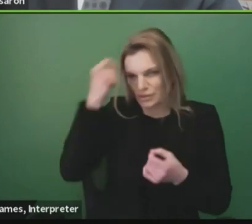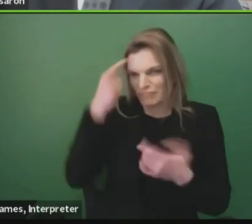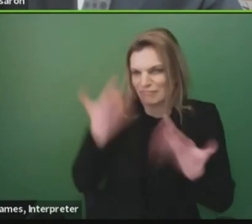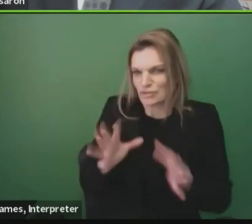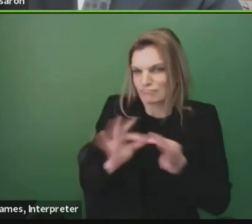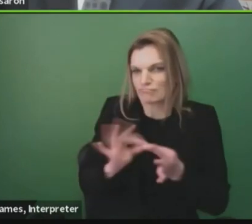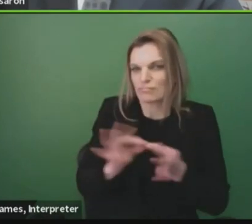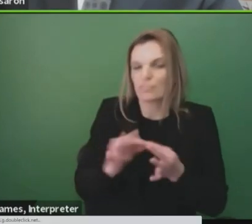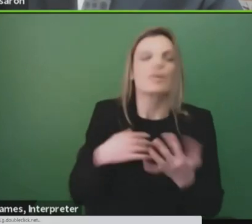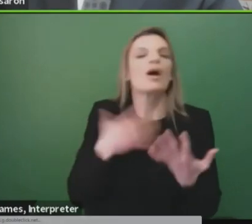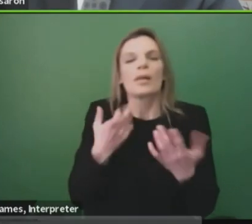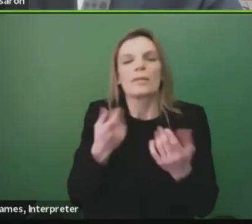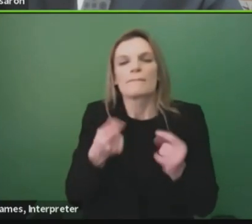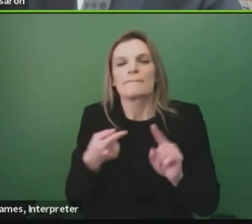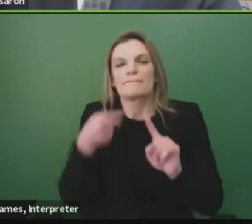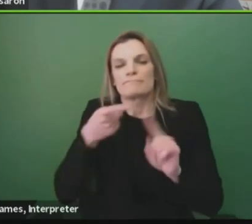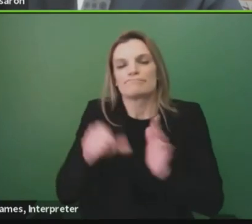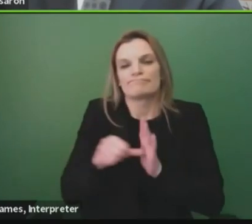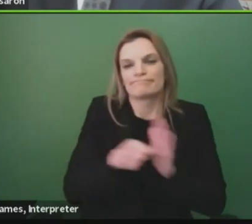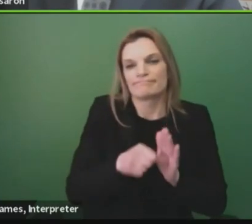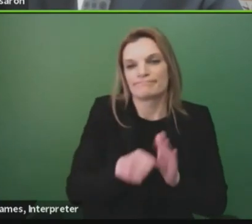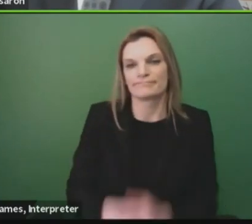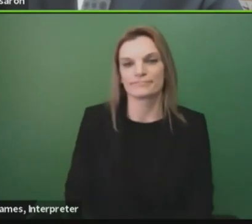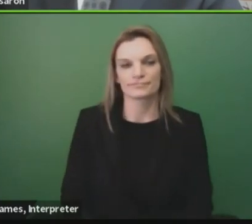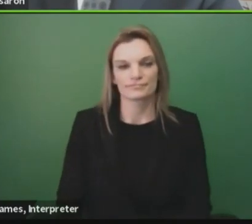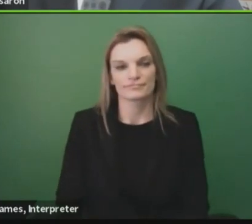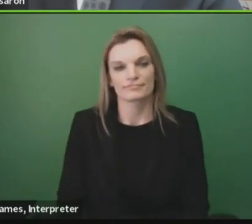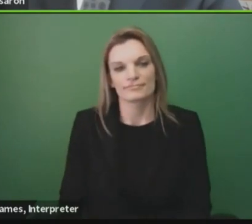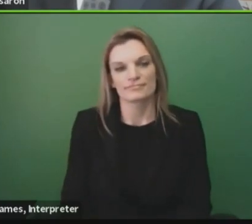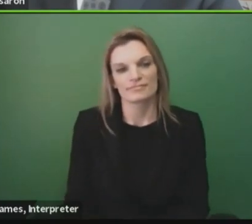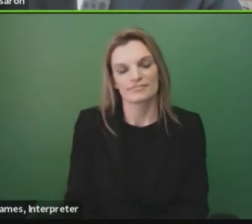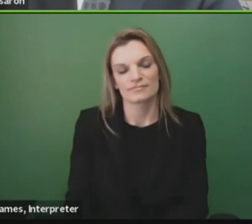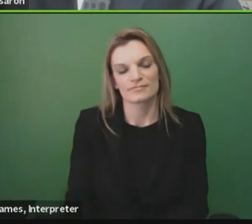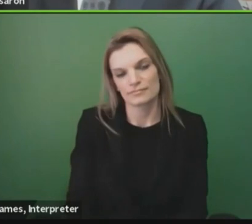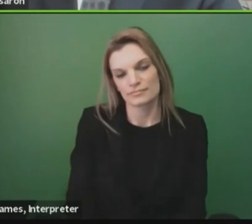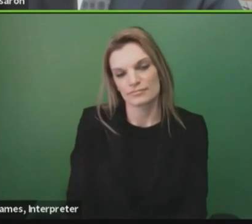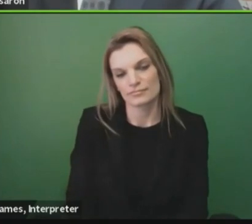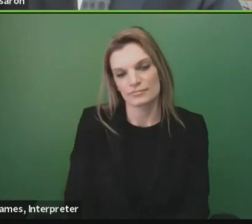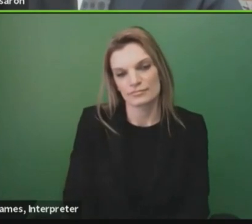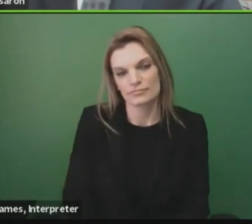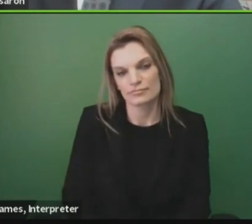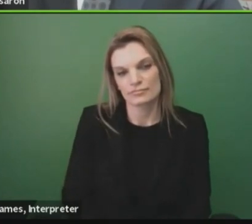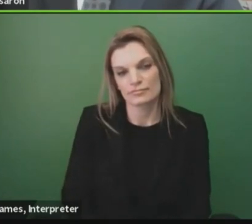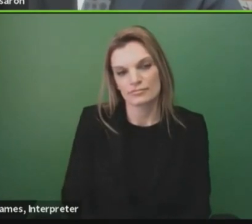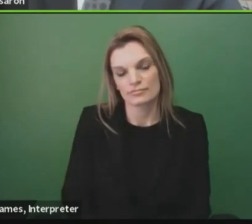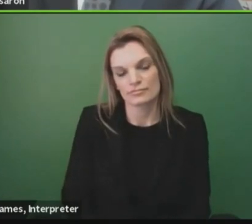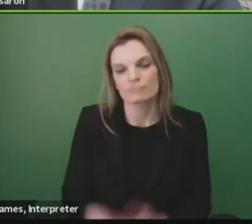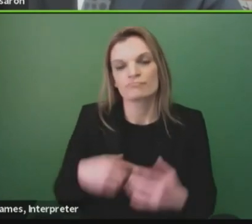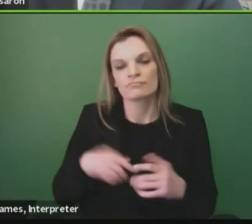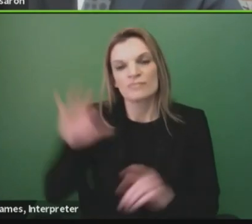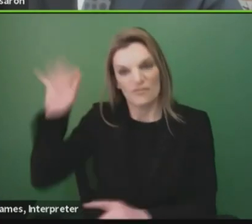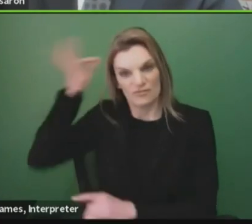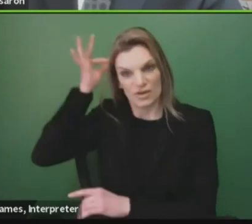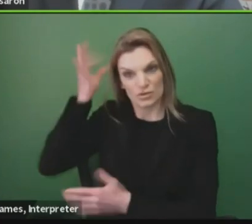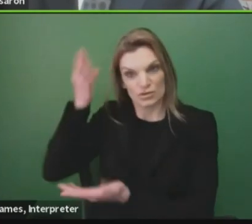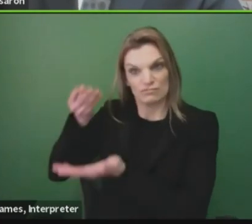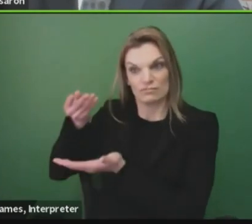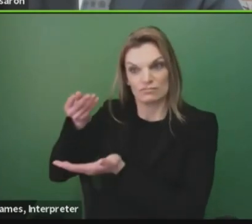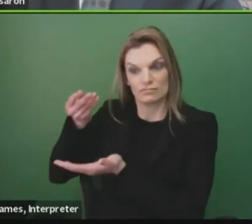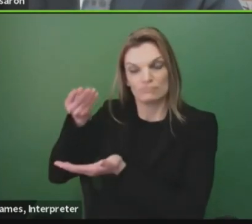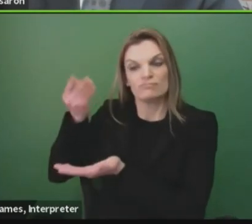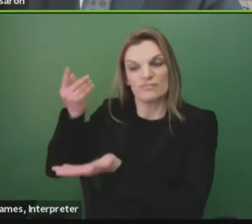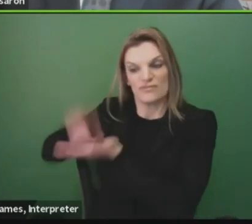couple of the programs that the federal government funded that I think is vitally important to immediately get out.